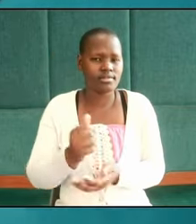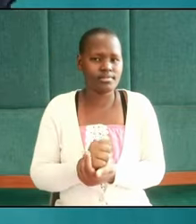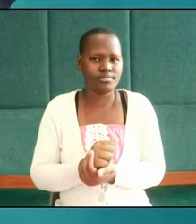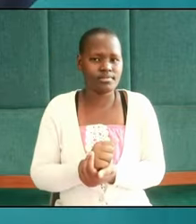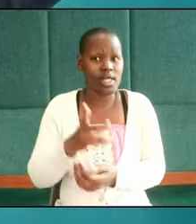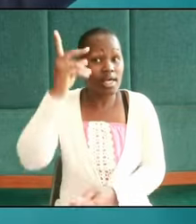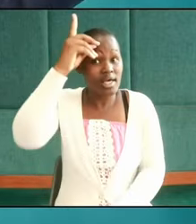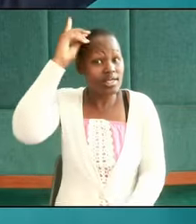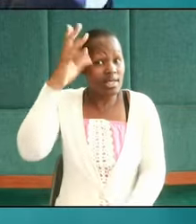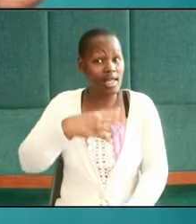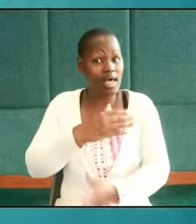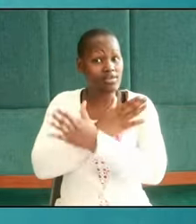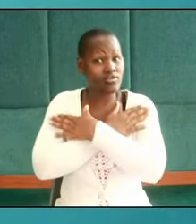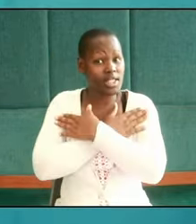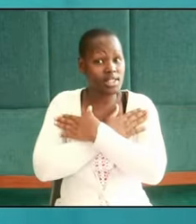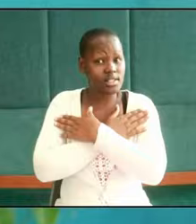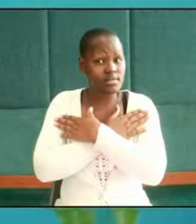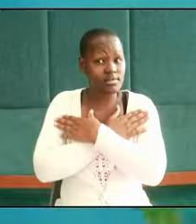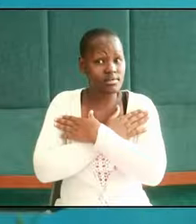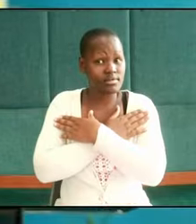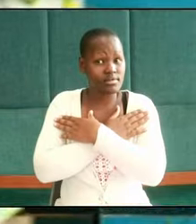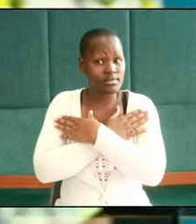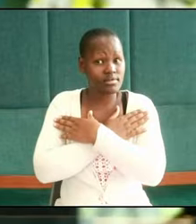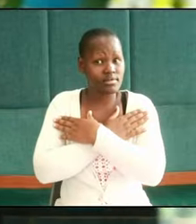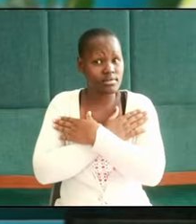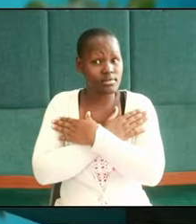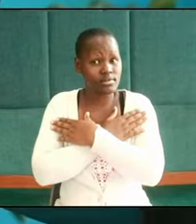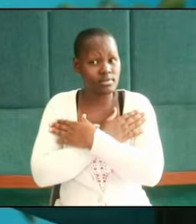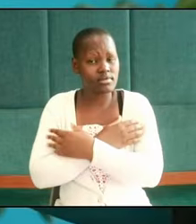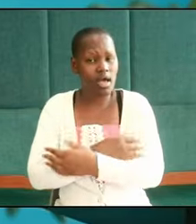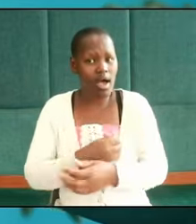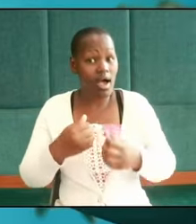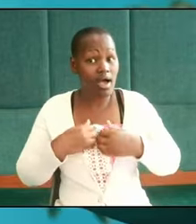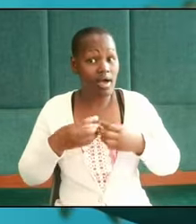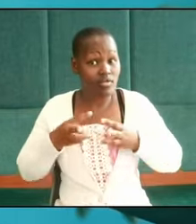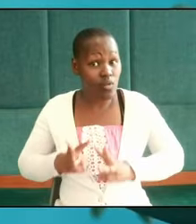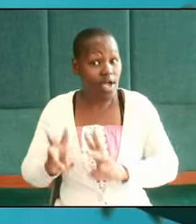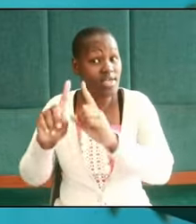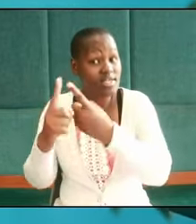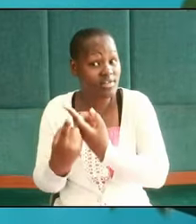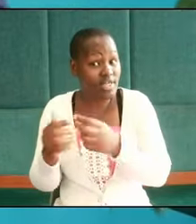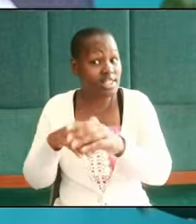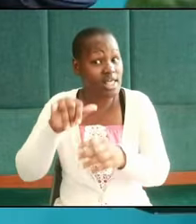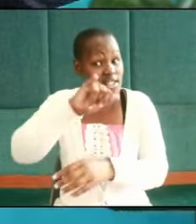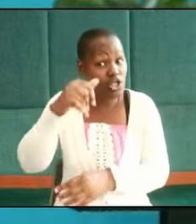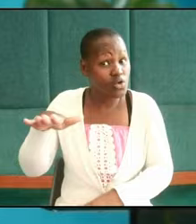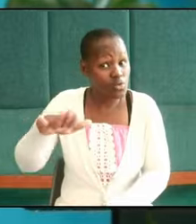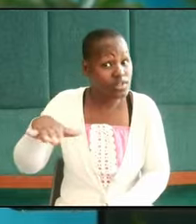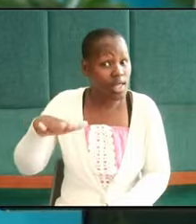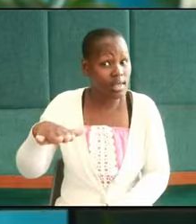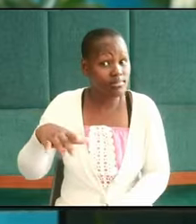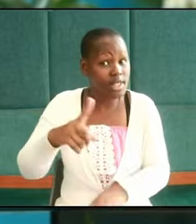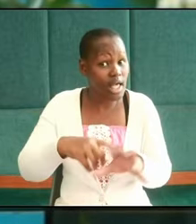Daniel and his friends though they had their own system of education in Jerusalem when they